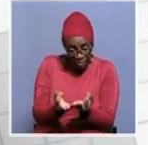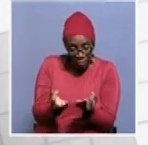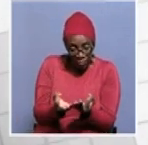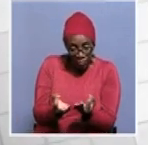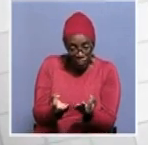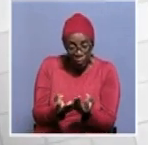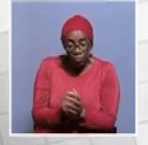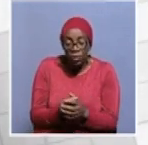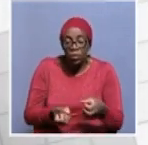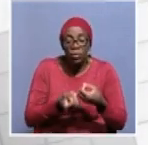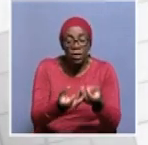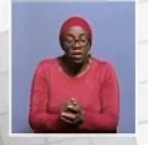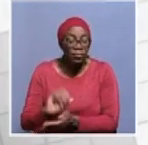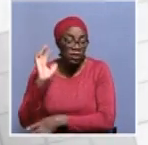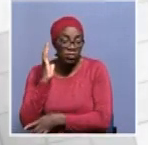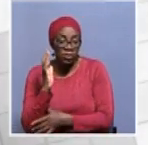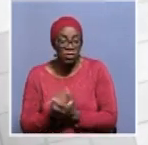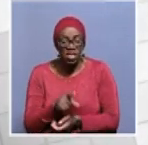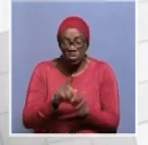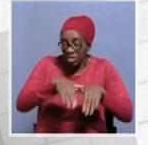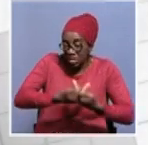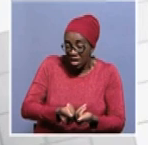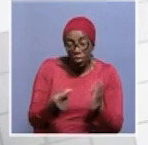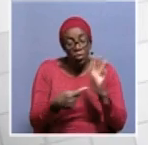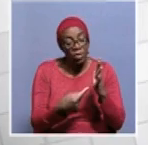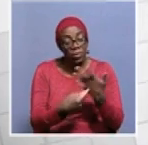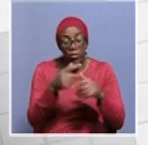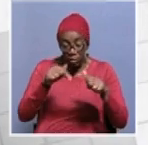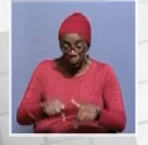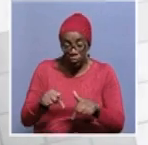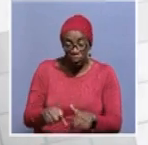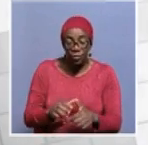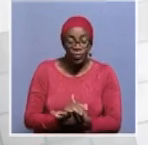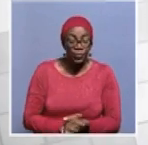as well so that's how the other procedure is going to be today